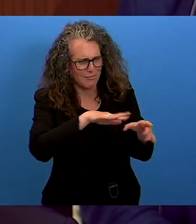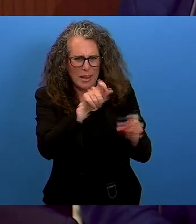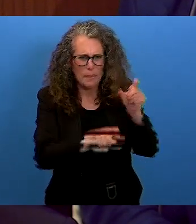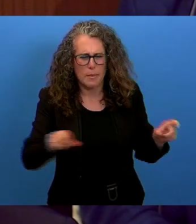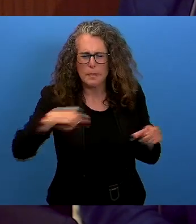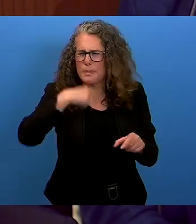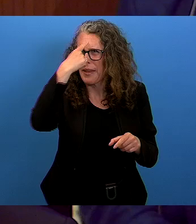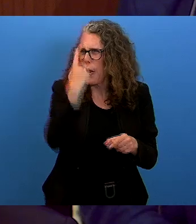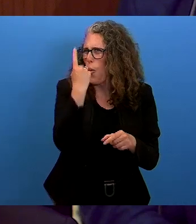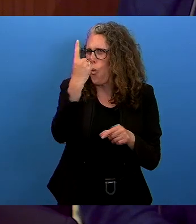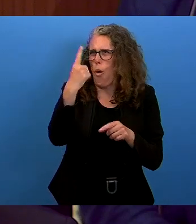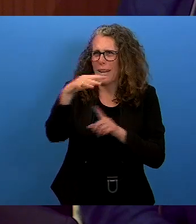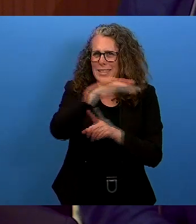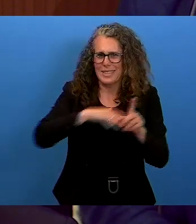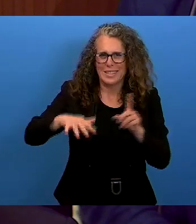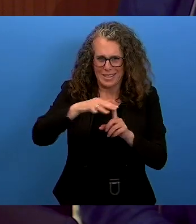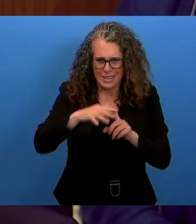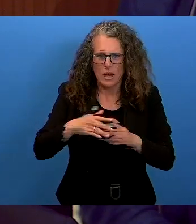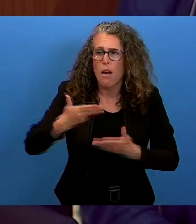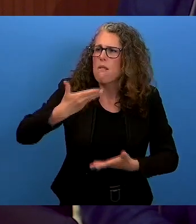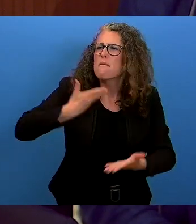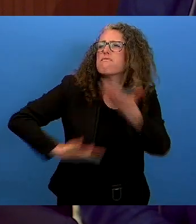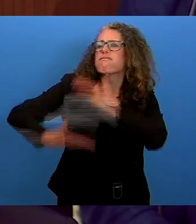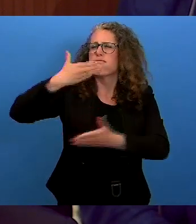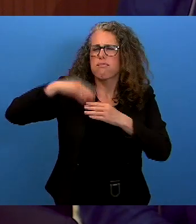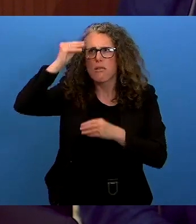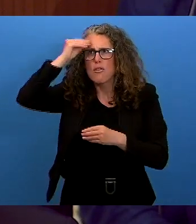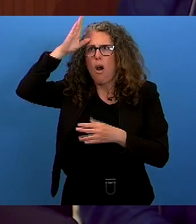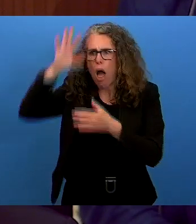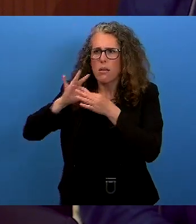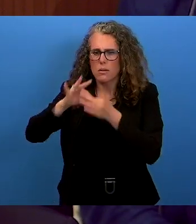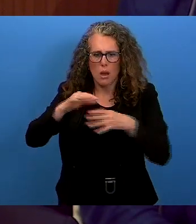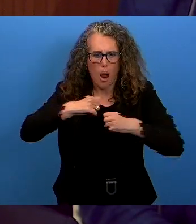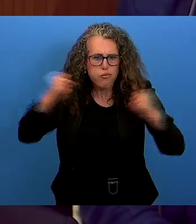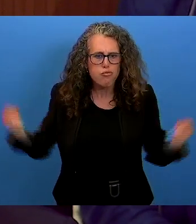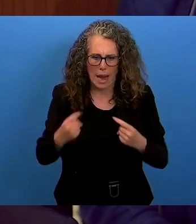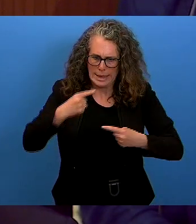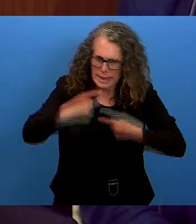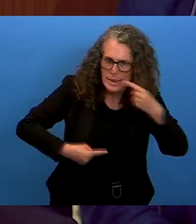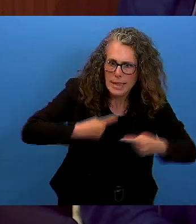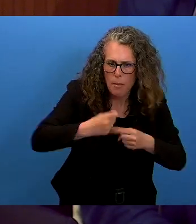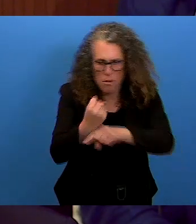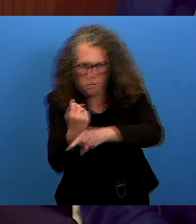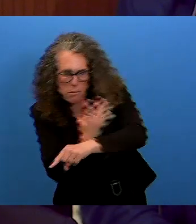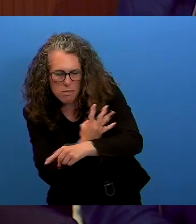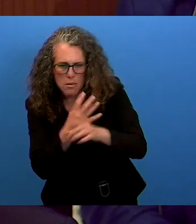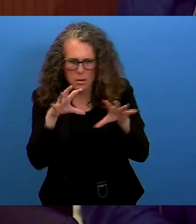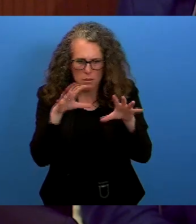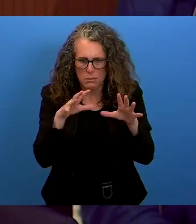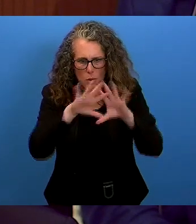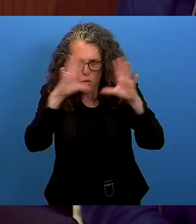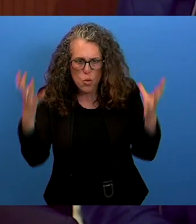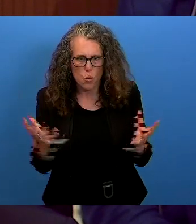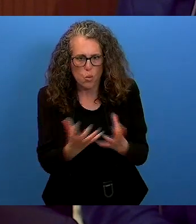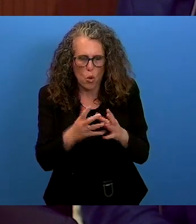example, ancestral scientific knowledge and sustainable practices remain critical to preserving the